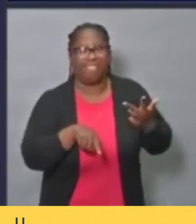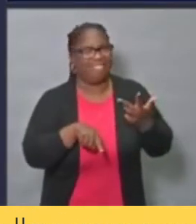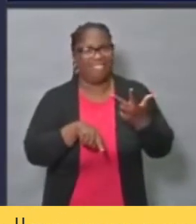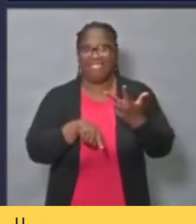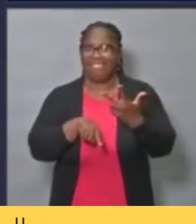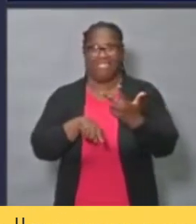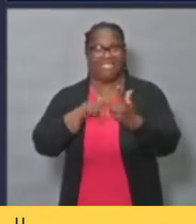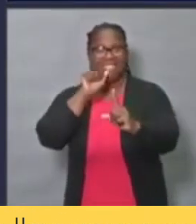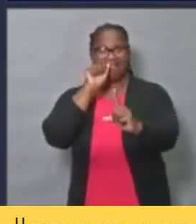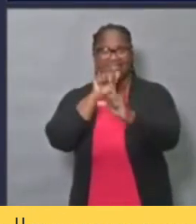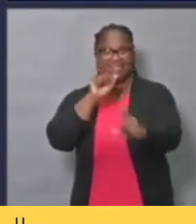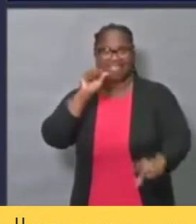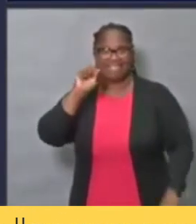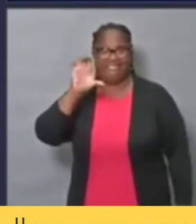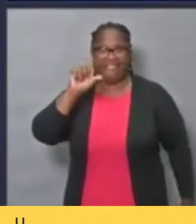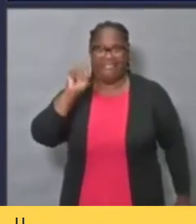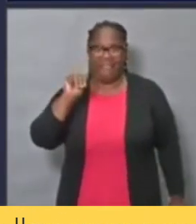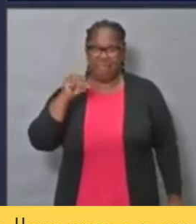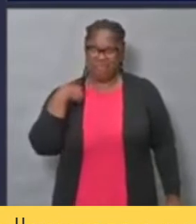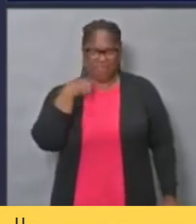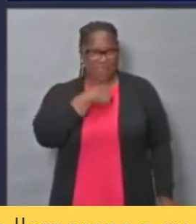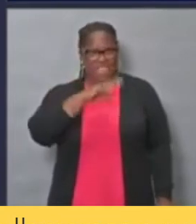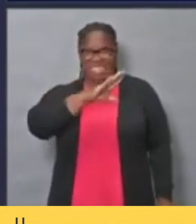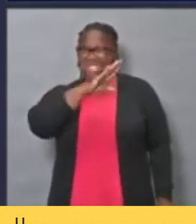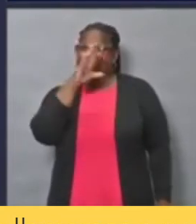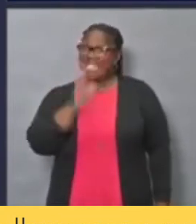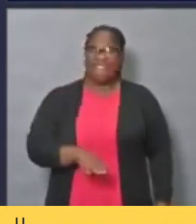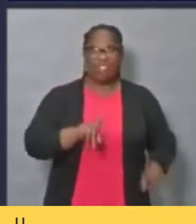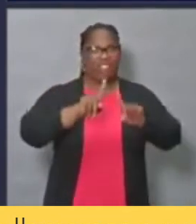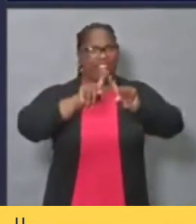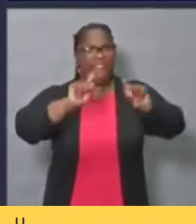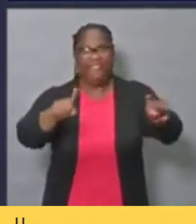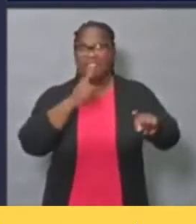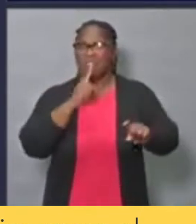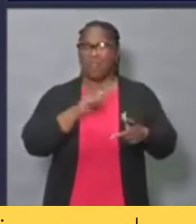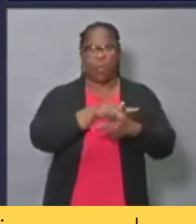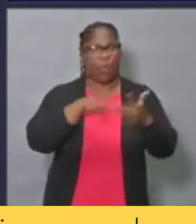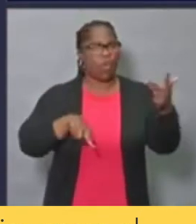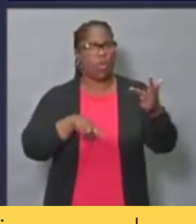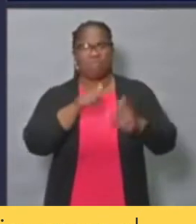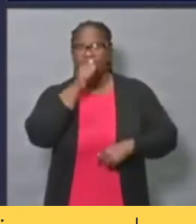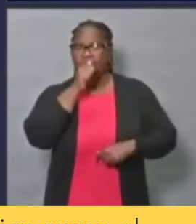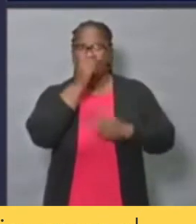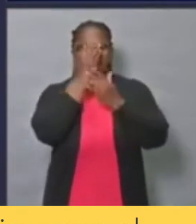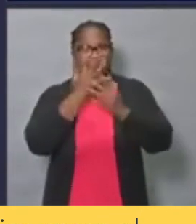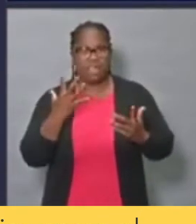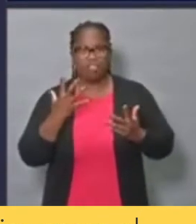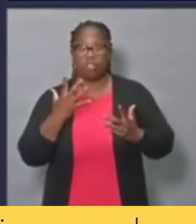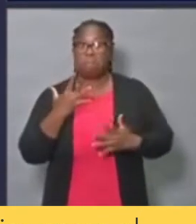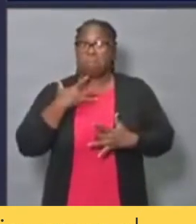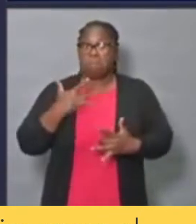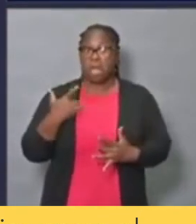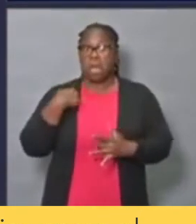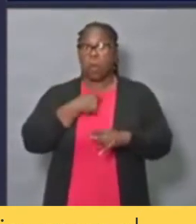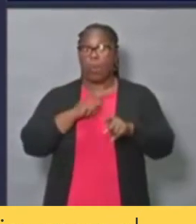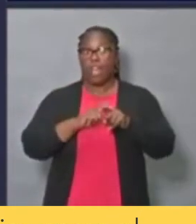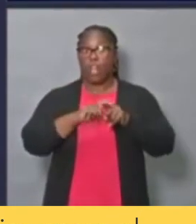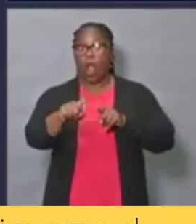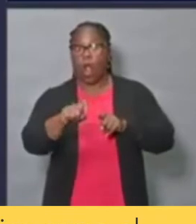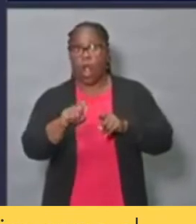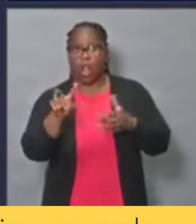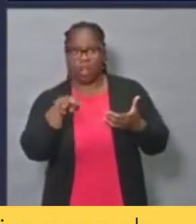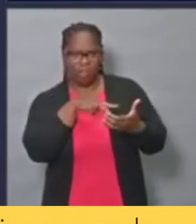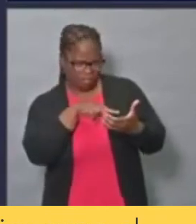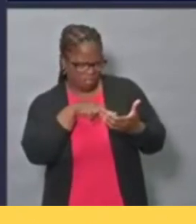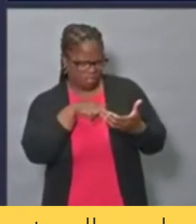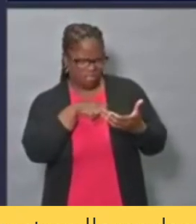that will ever ask you for this information. And when we call you on most of your phones, it will say public